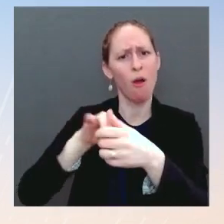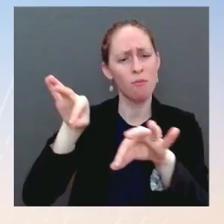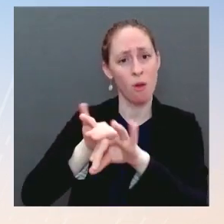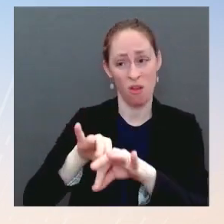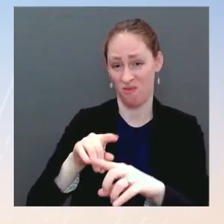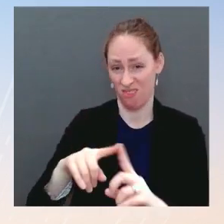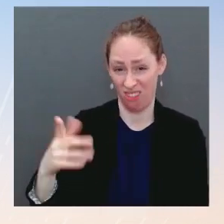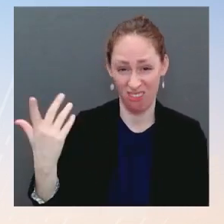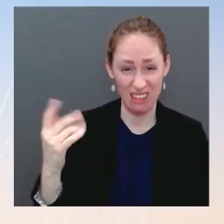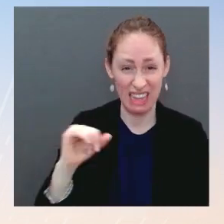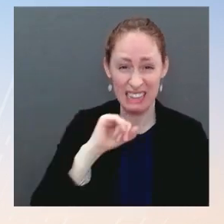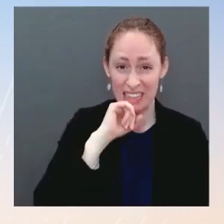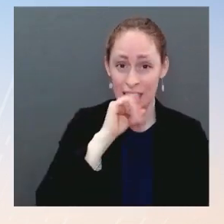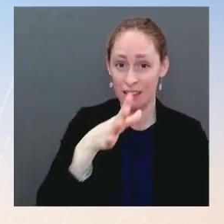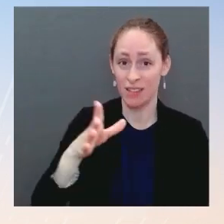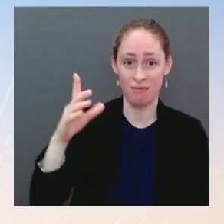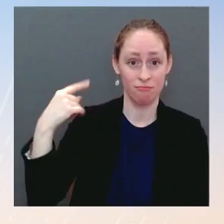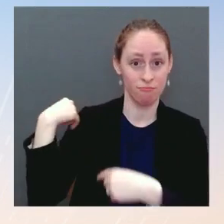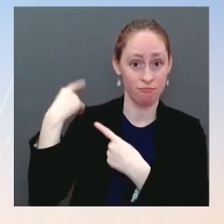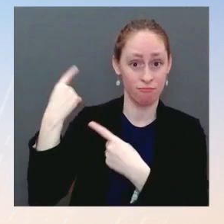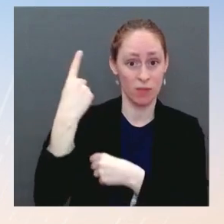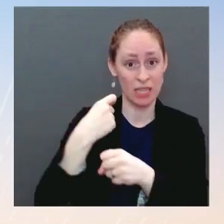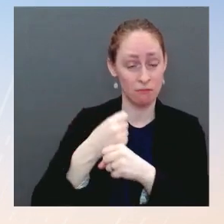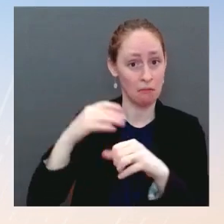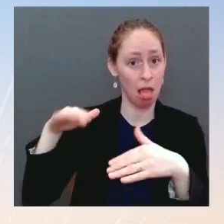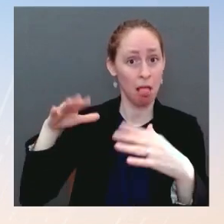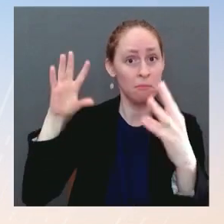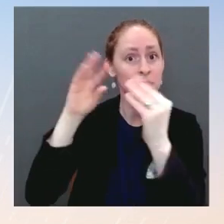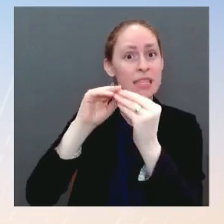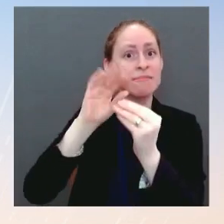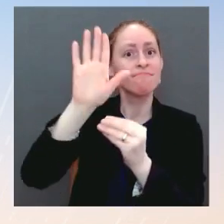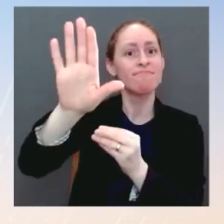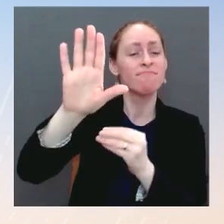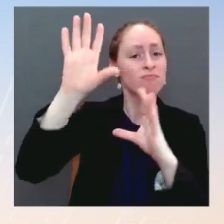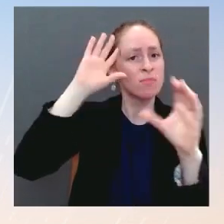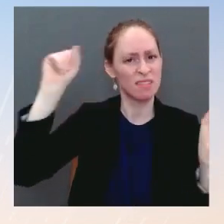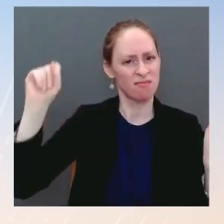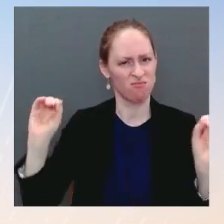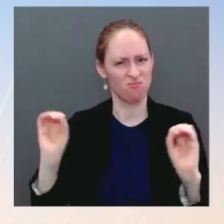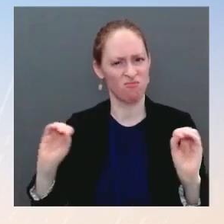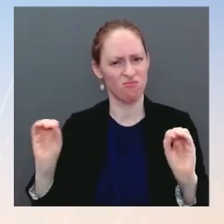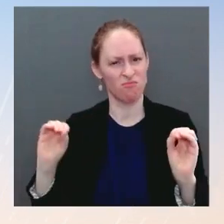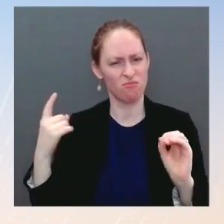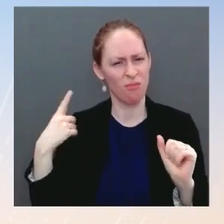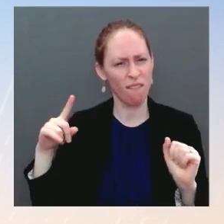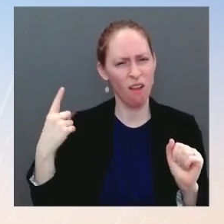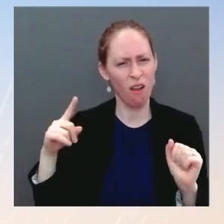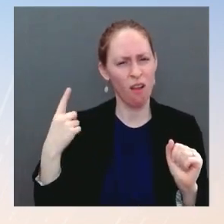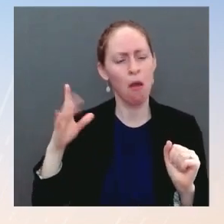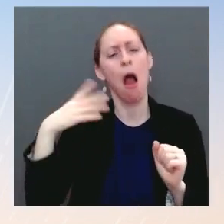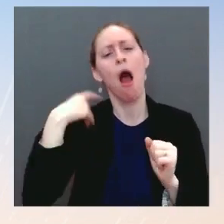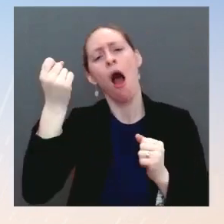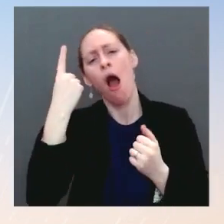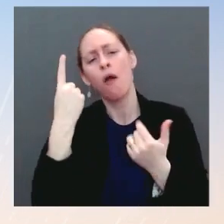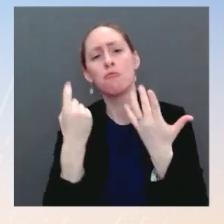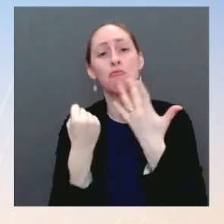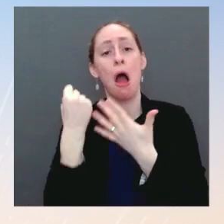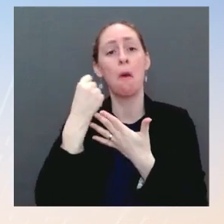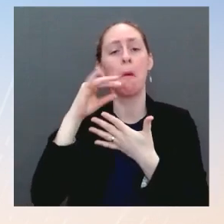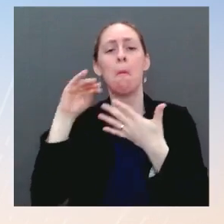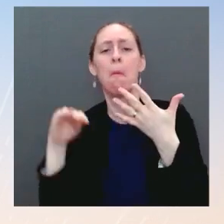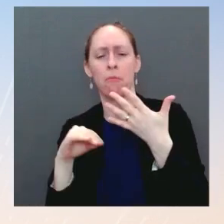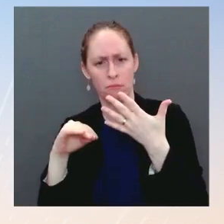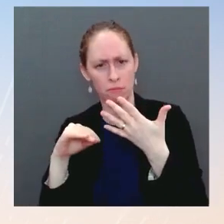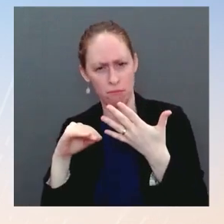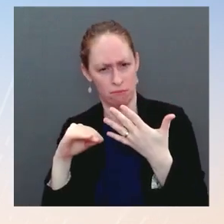I wonder why that conversation is still — I know there is a lot of other priorities, but why just completely ignoring this conversation